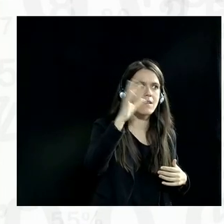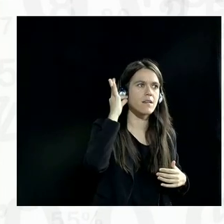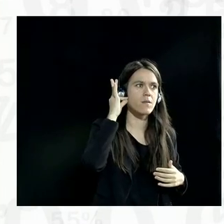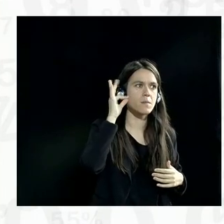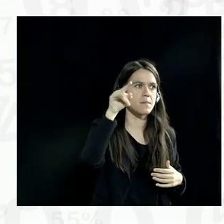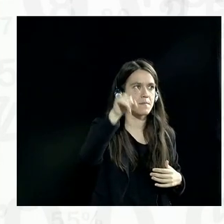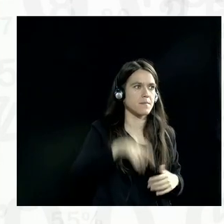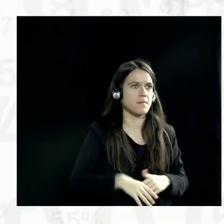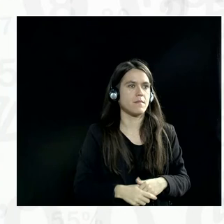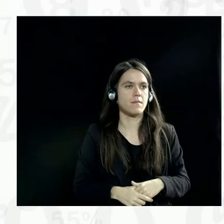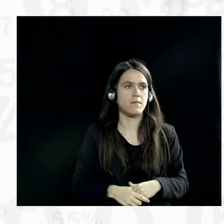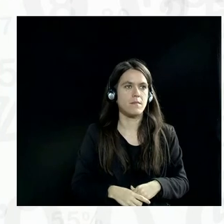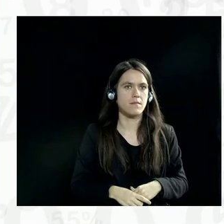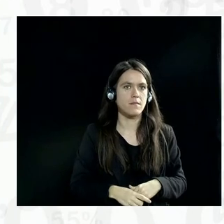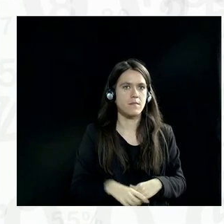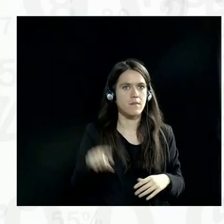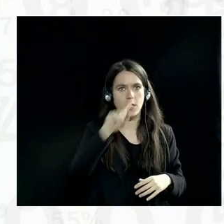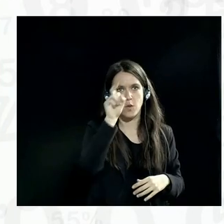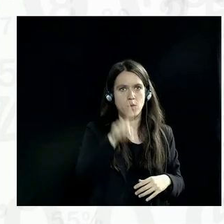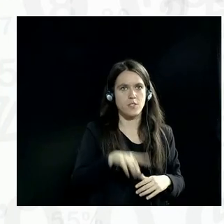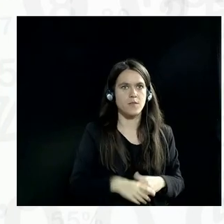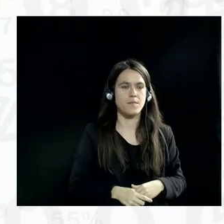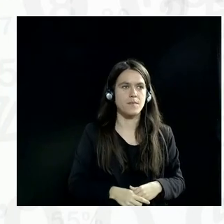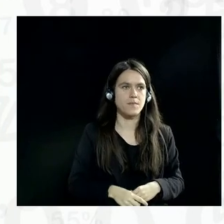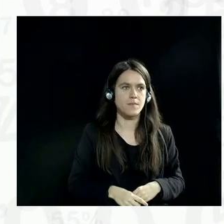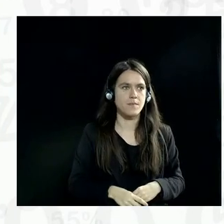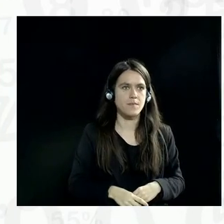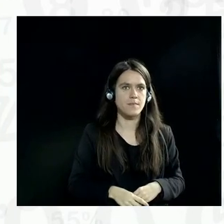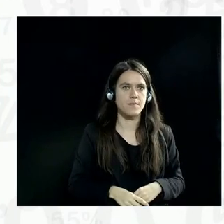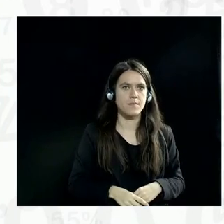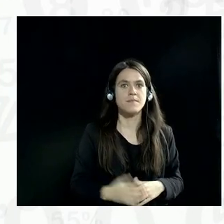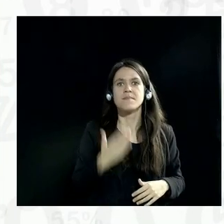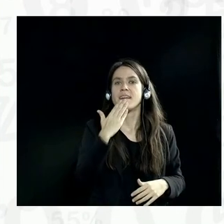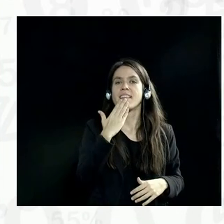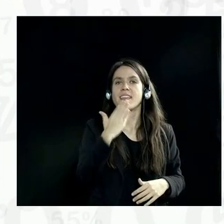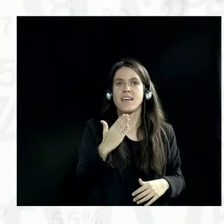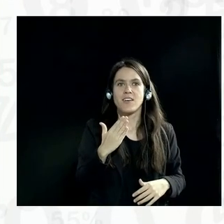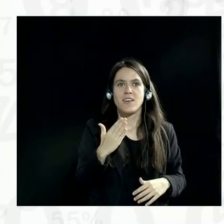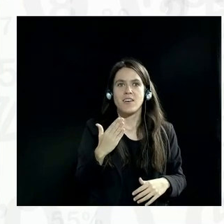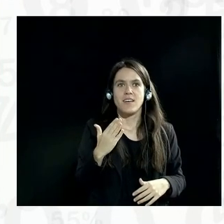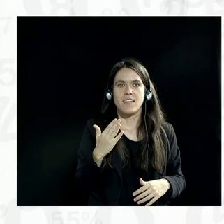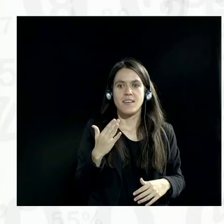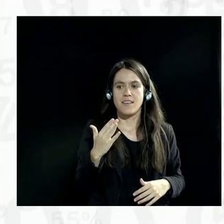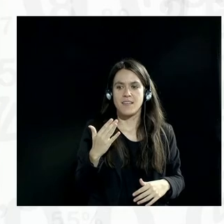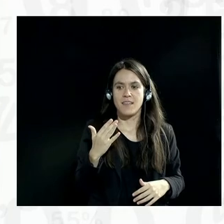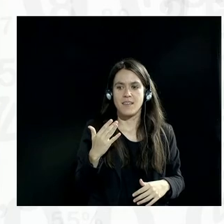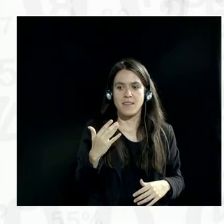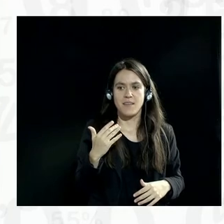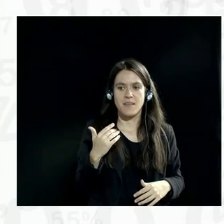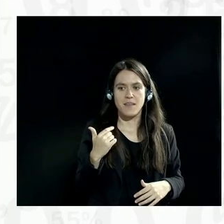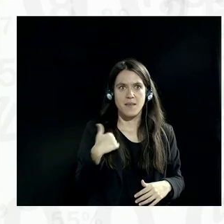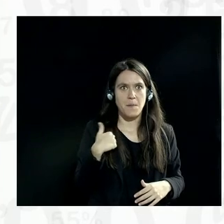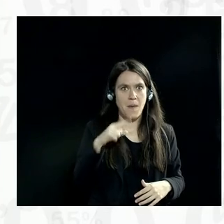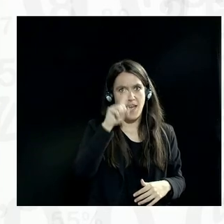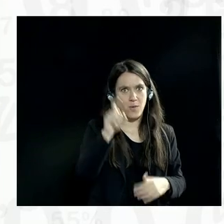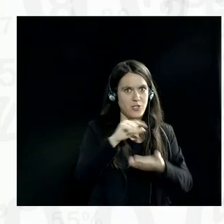lady with a question. Thank you. And I promise my question was written down before he asked his. So my name